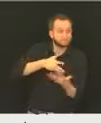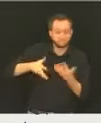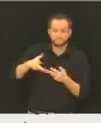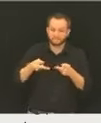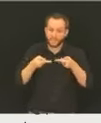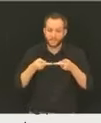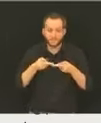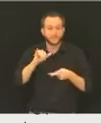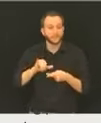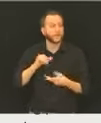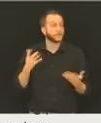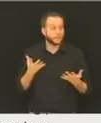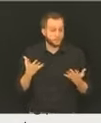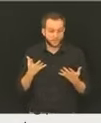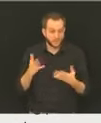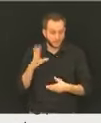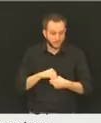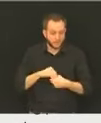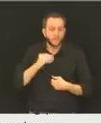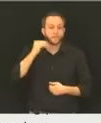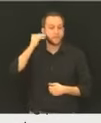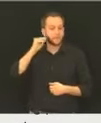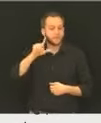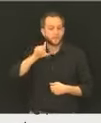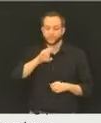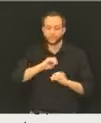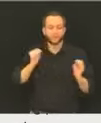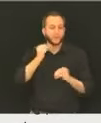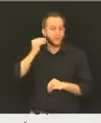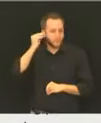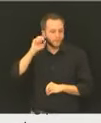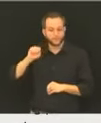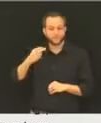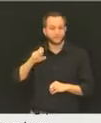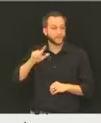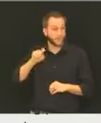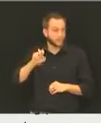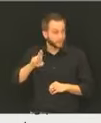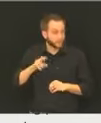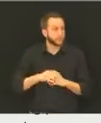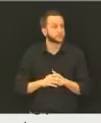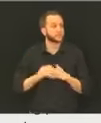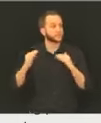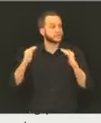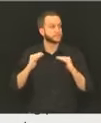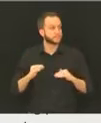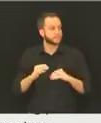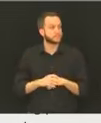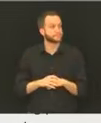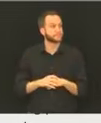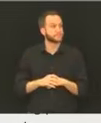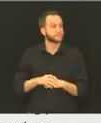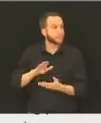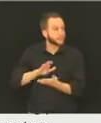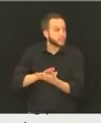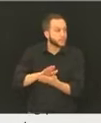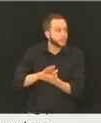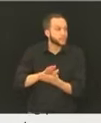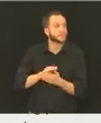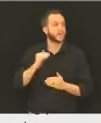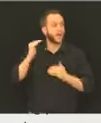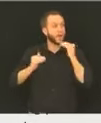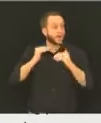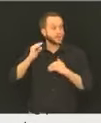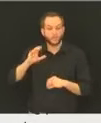homeless shelters, corrections facilities, emergency shelters, adult care homes, and